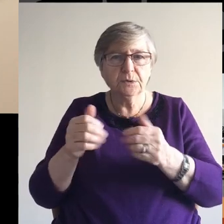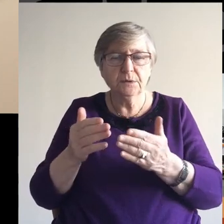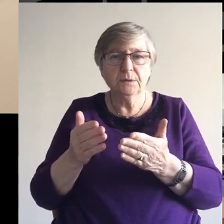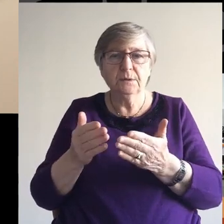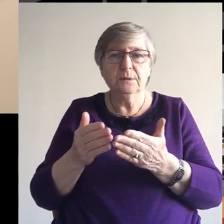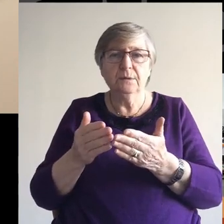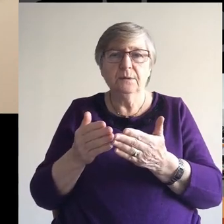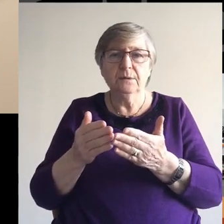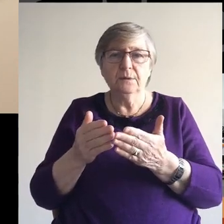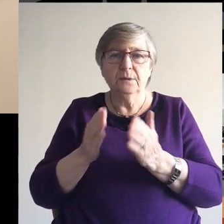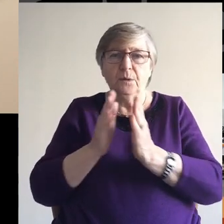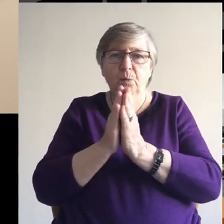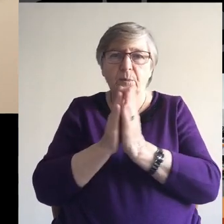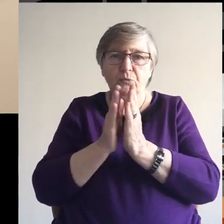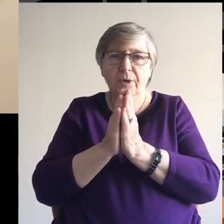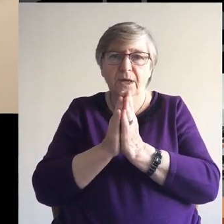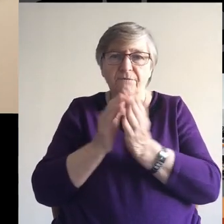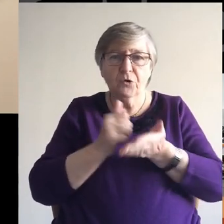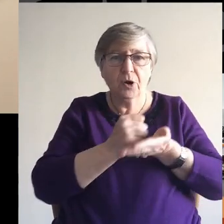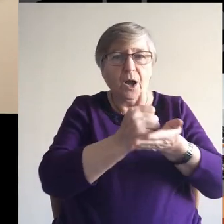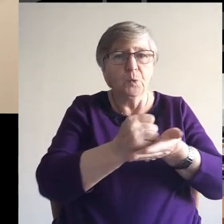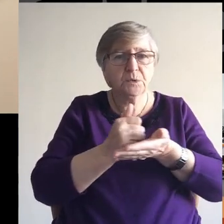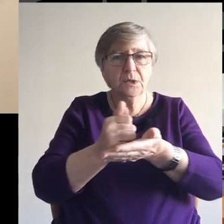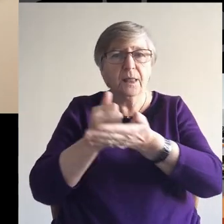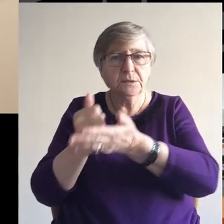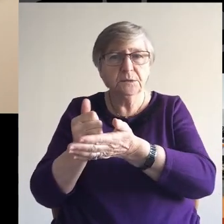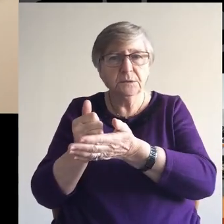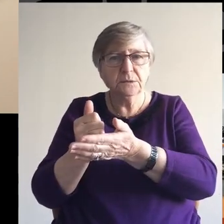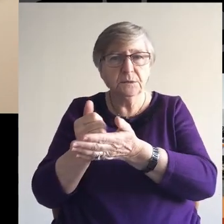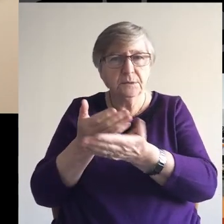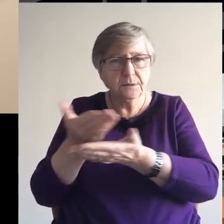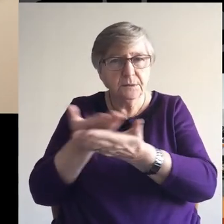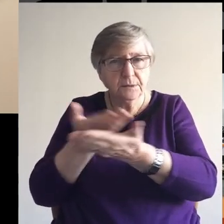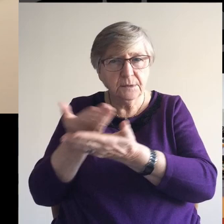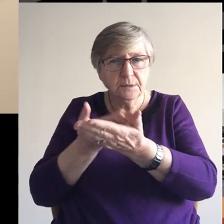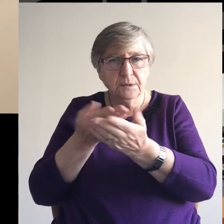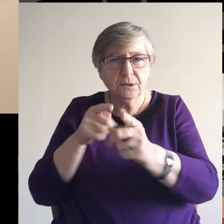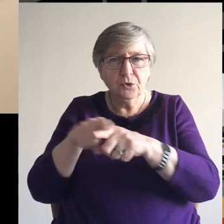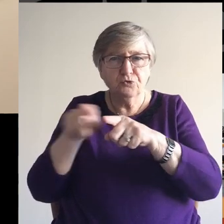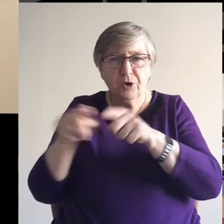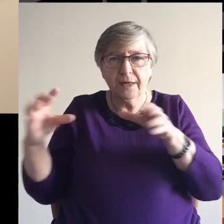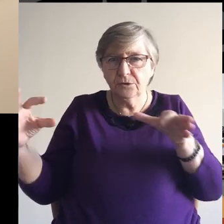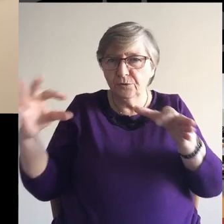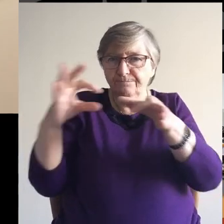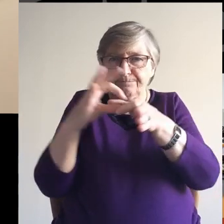We pray for counselors, trying to bring families together.